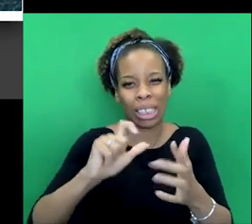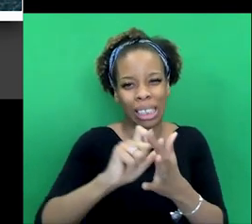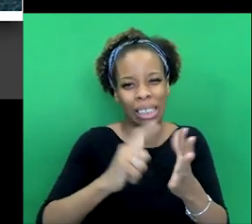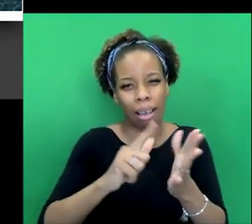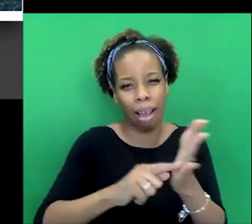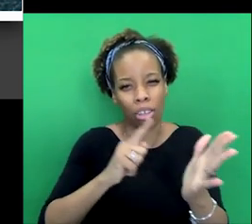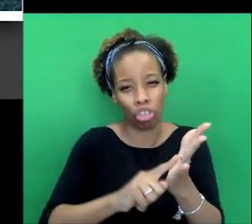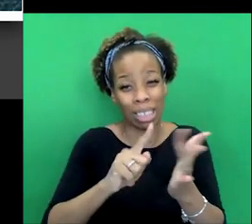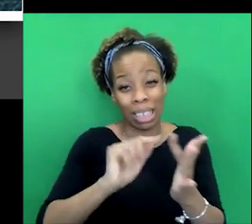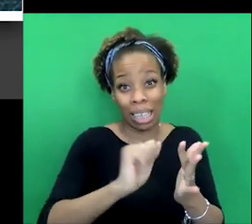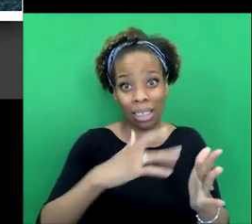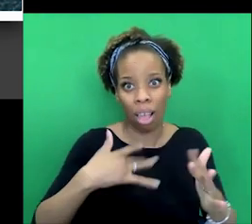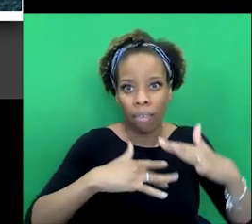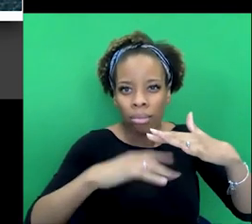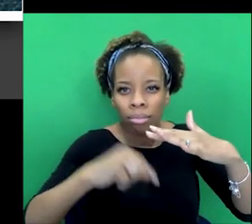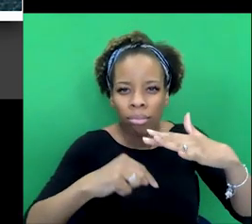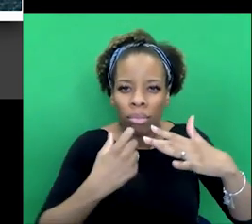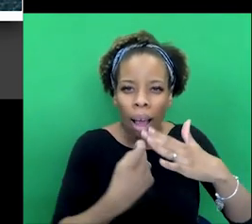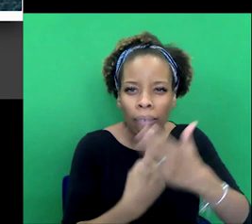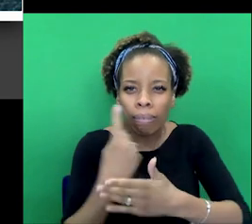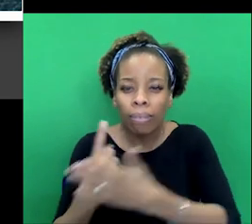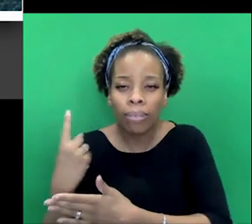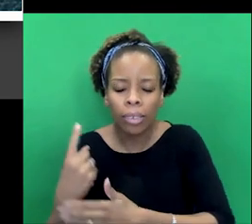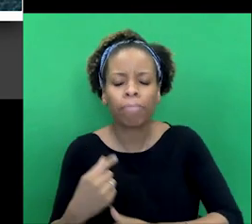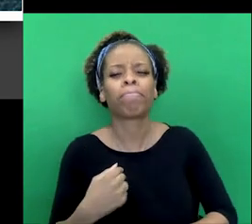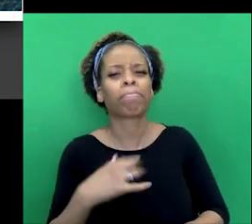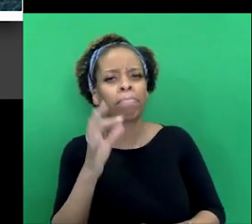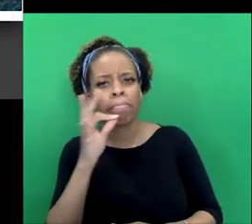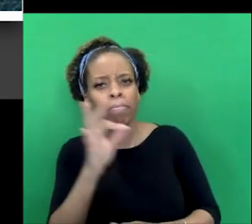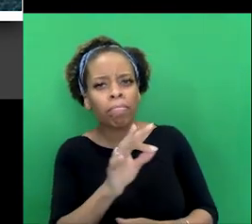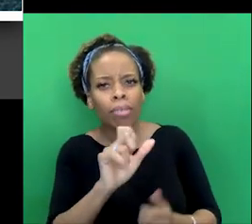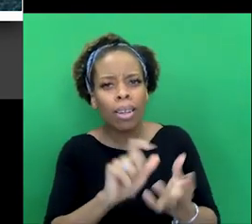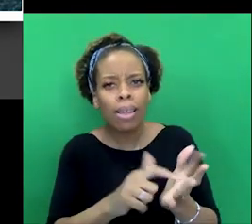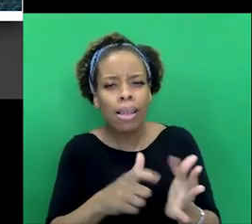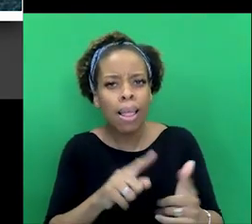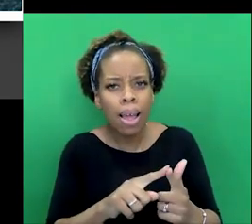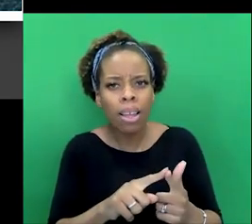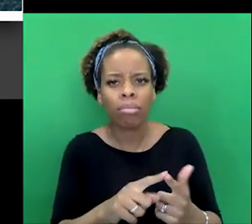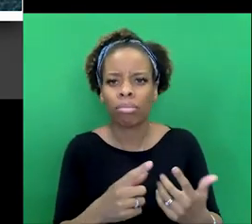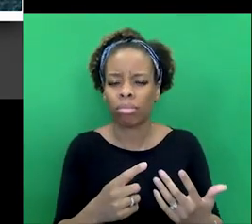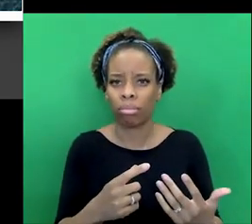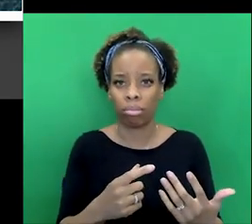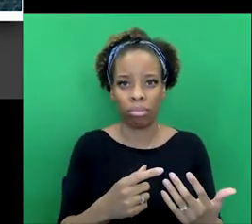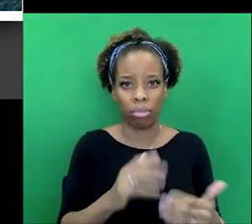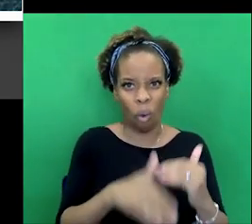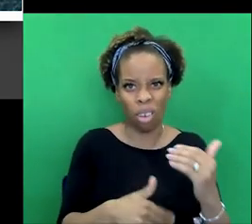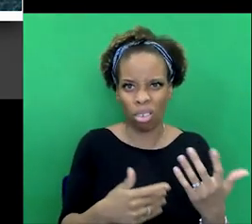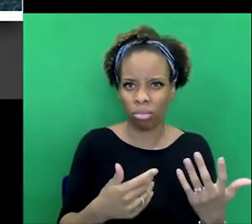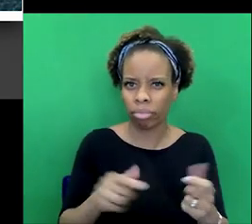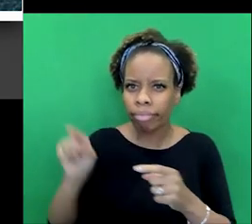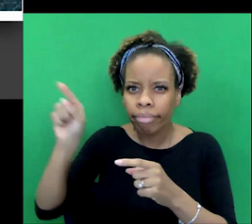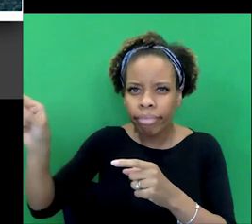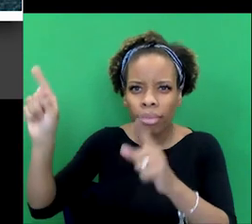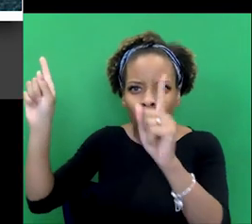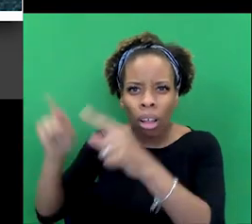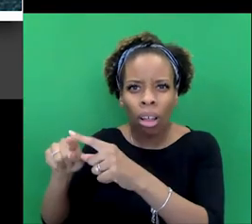Idalgi, let's, let's just try, I just want to know a bit more, Claire, about where all of the processes, all of those shifts that, that we've just